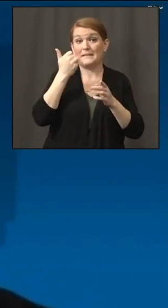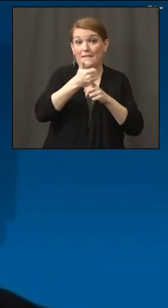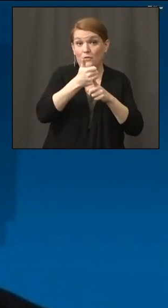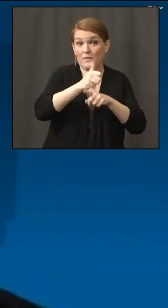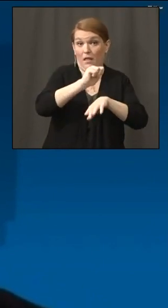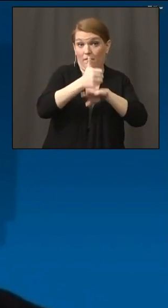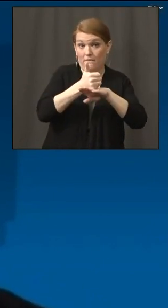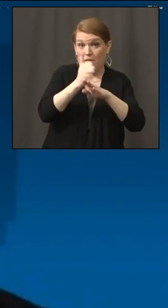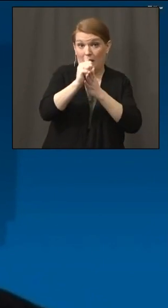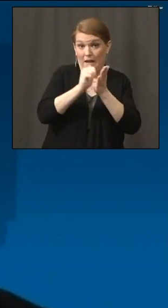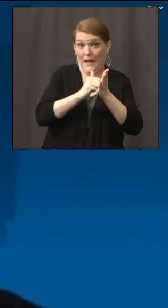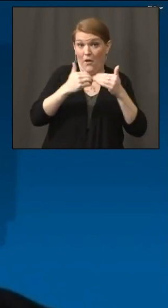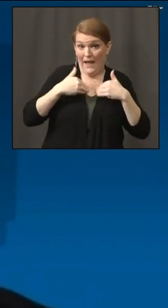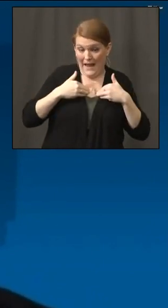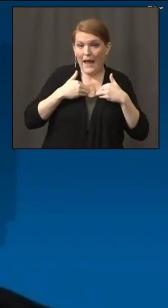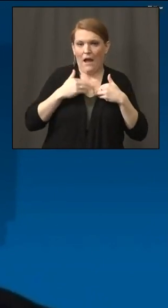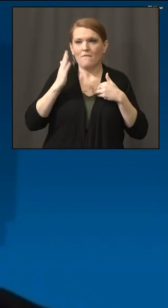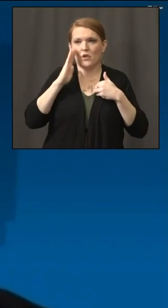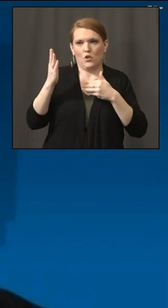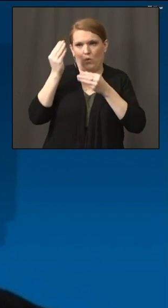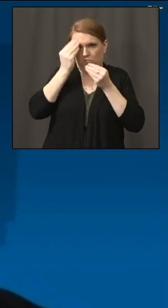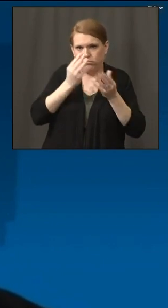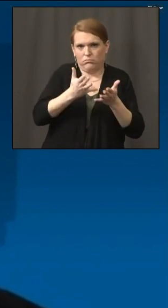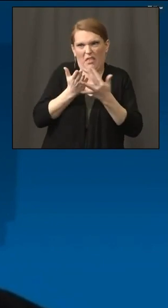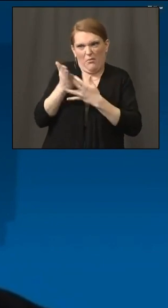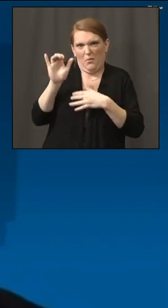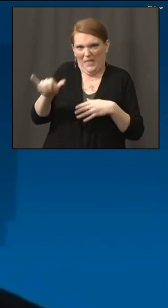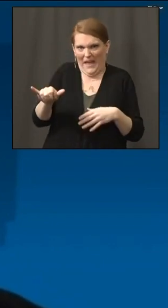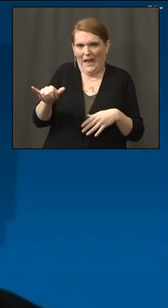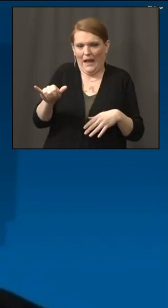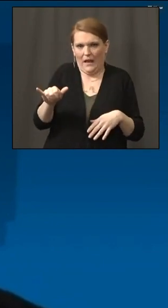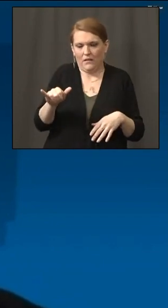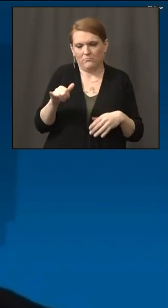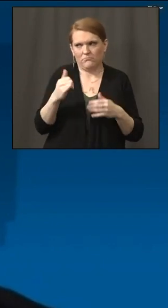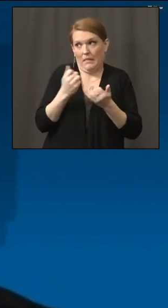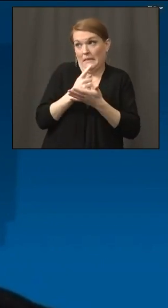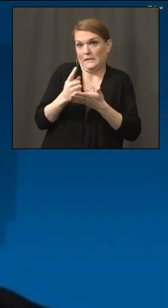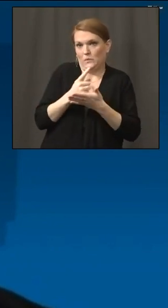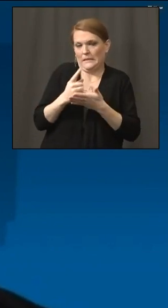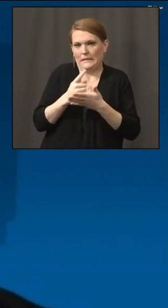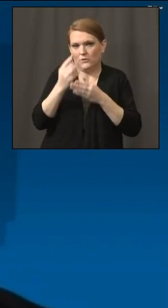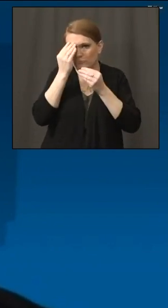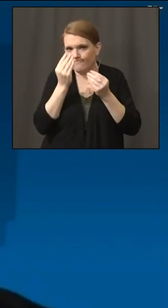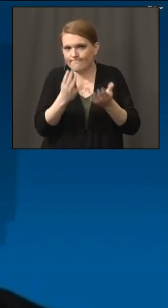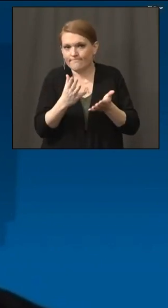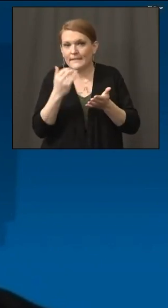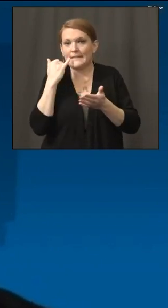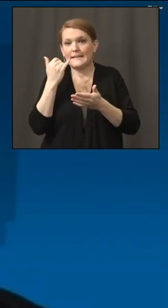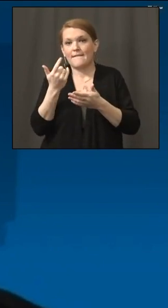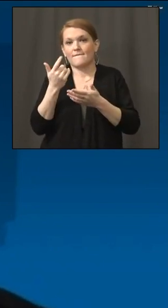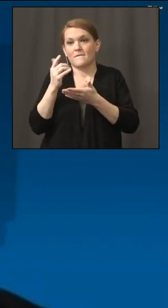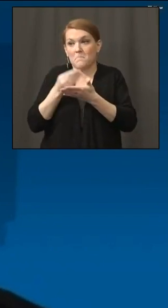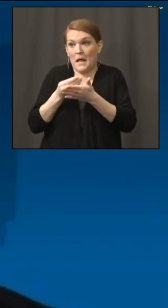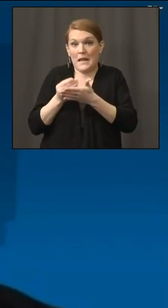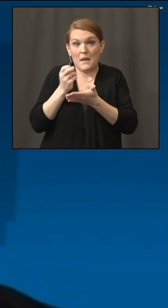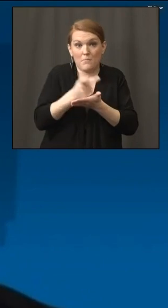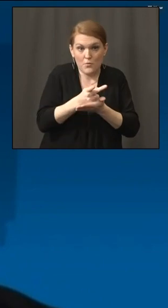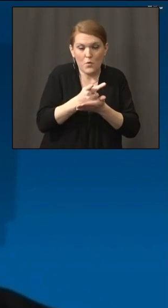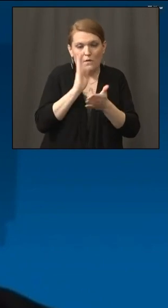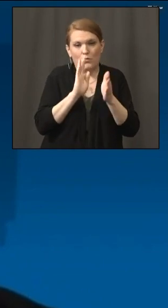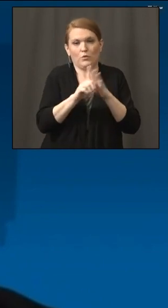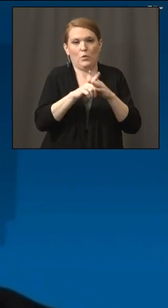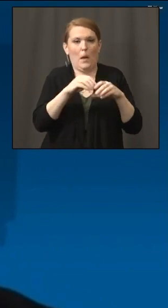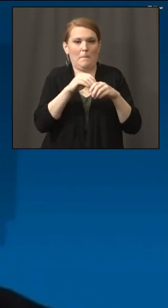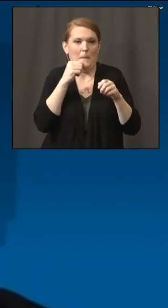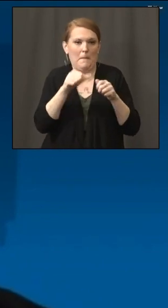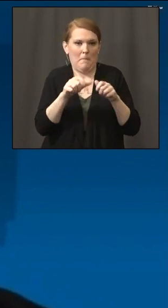you will be getting a notification sometime this week notifying you on the grant that is coming in the mail. Our